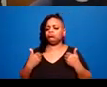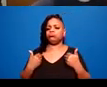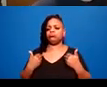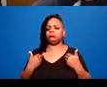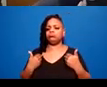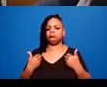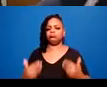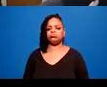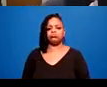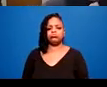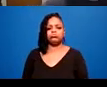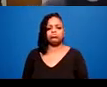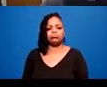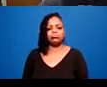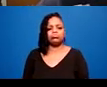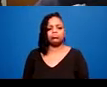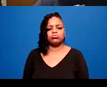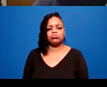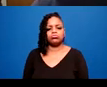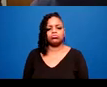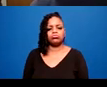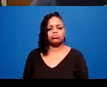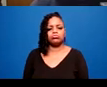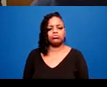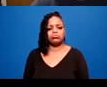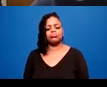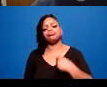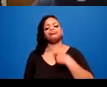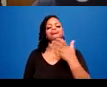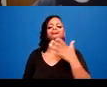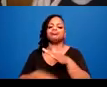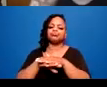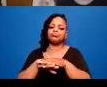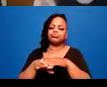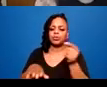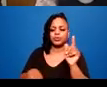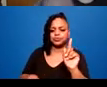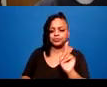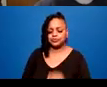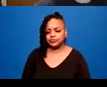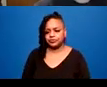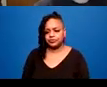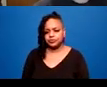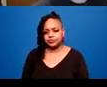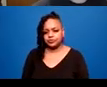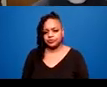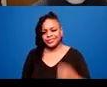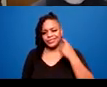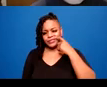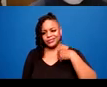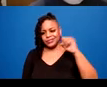So just to slow down for a second, I described these three responses